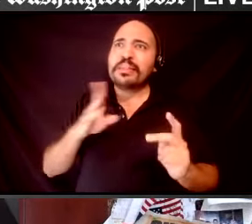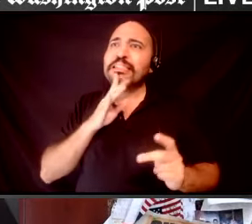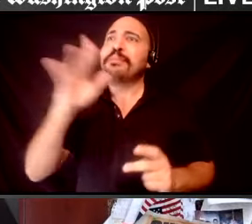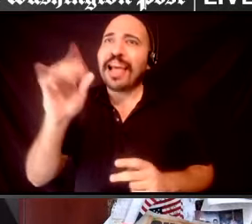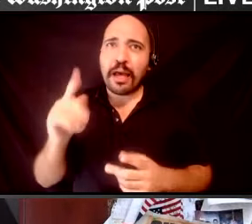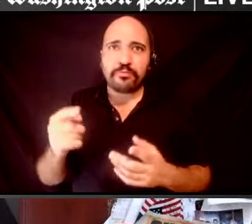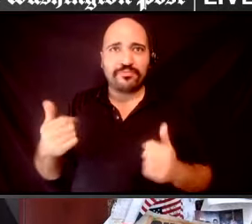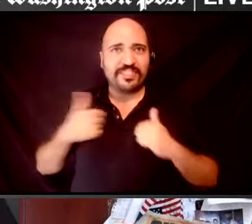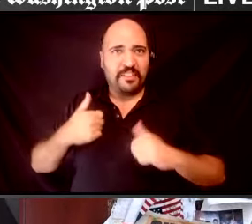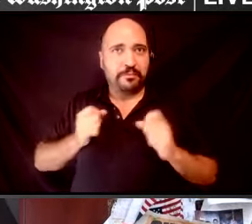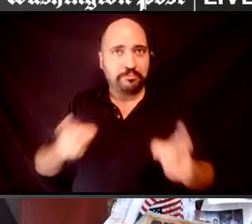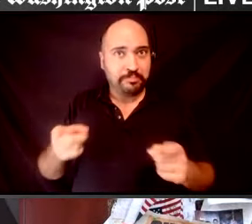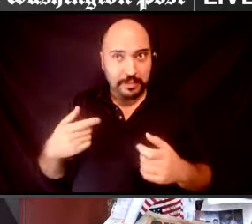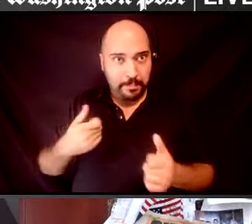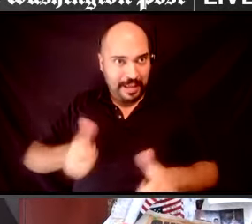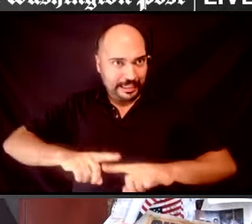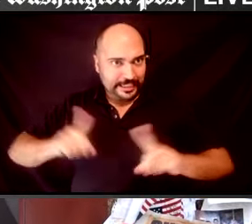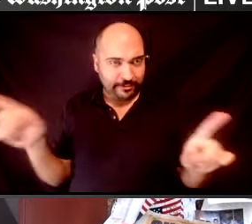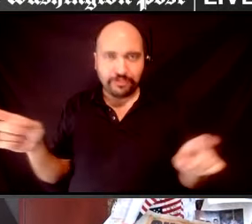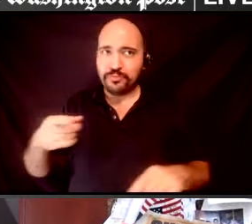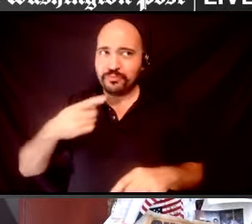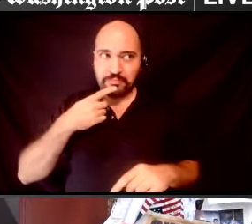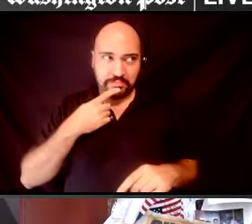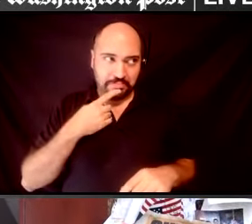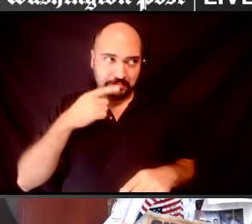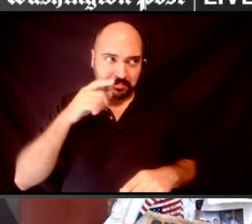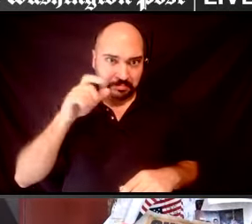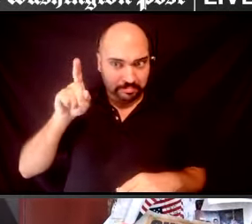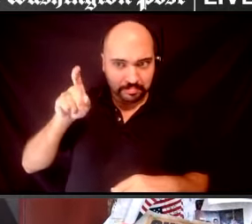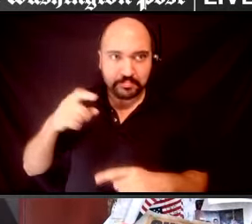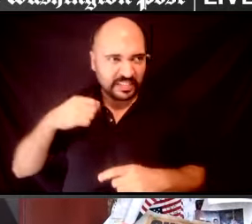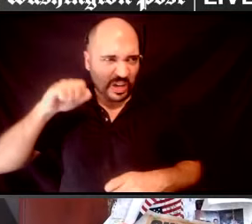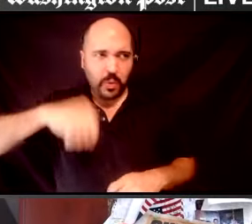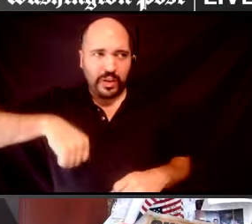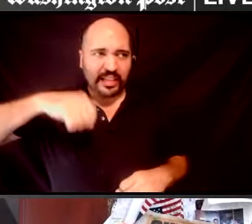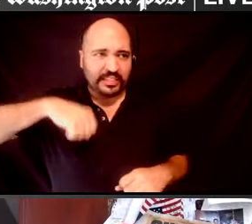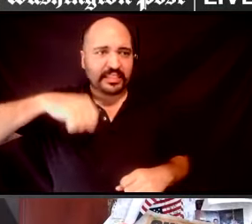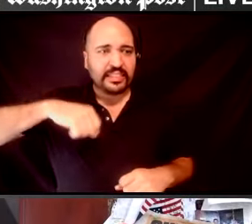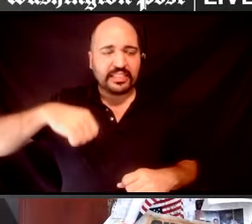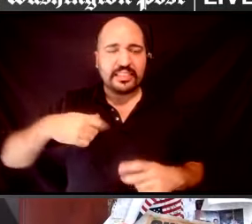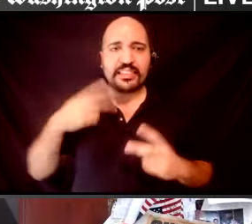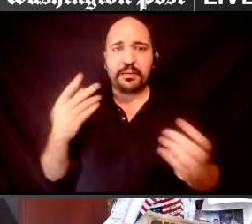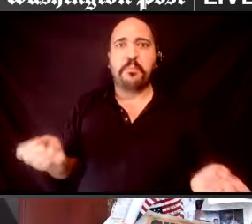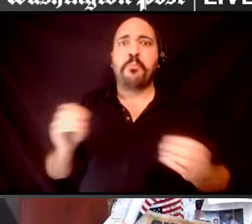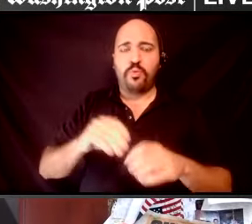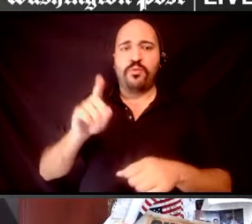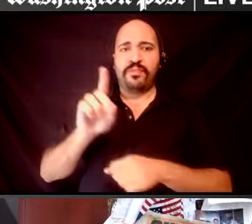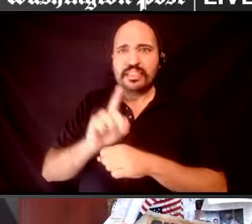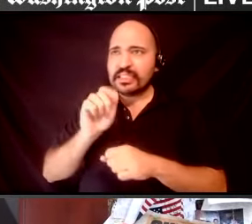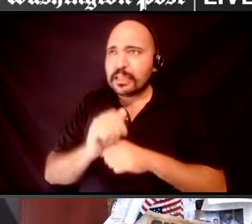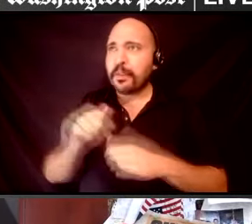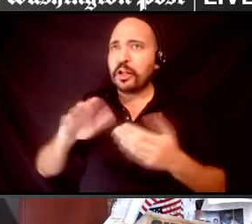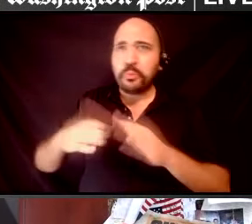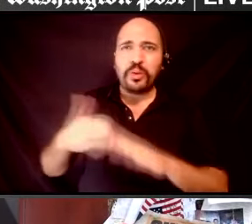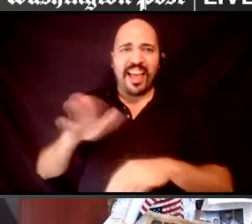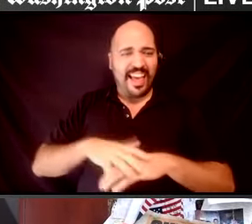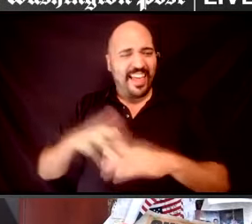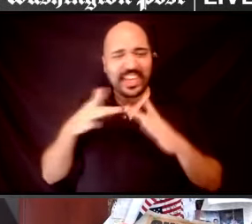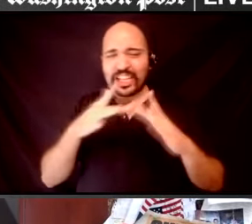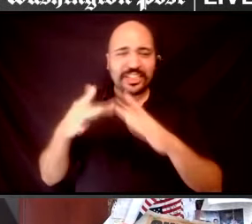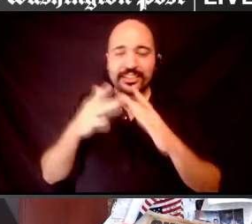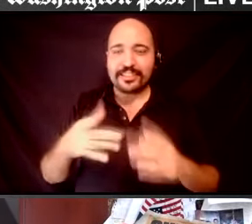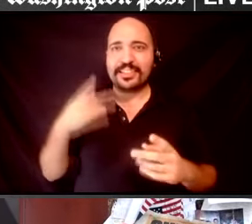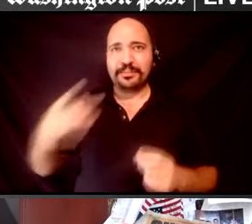I think they are. Absolutely. You know, I see a lot more of the disability community online. I see us talking